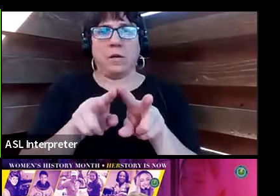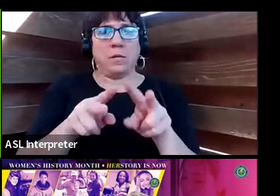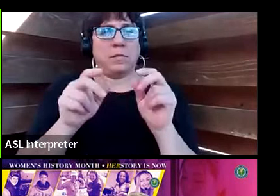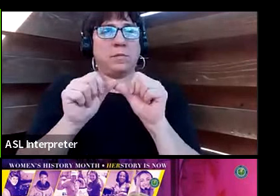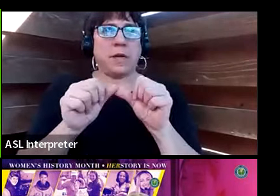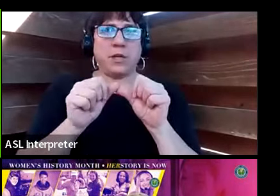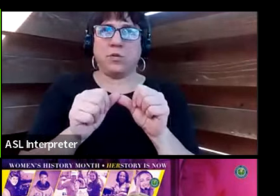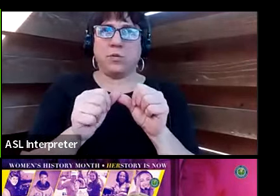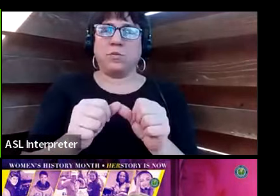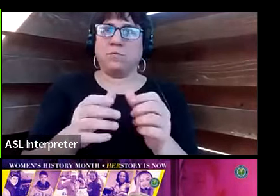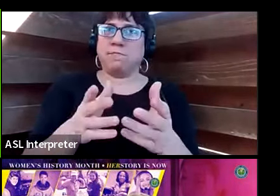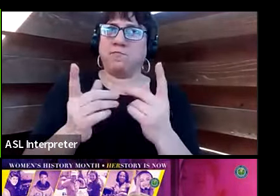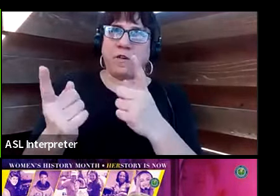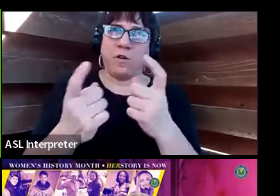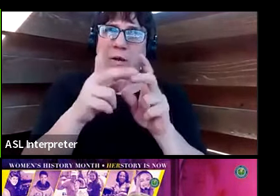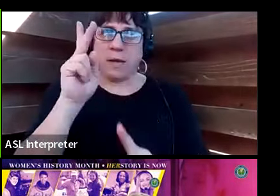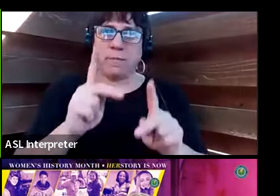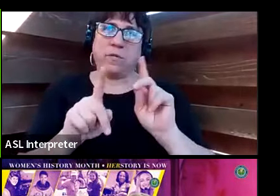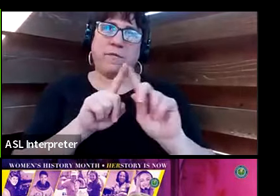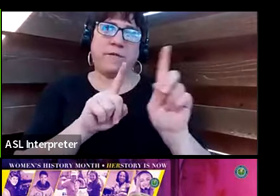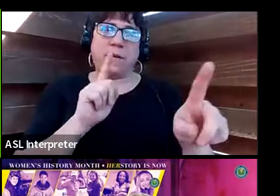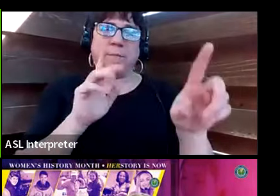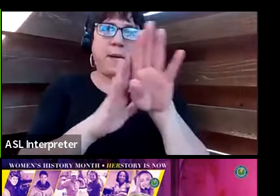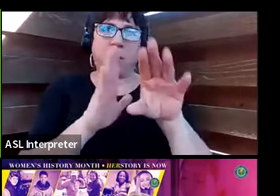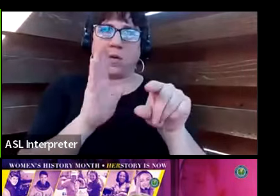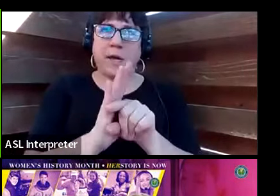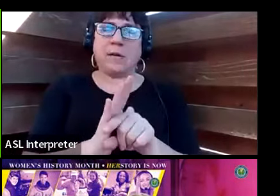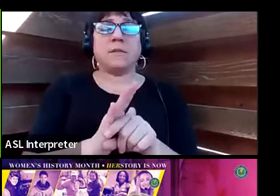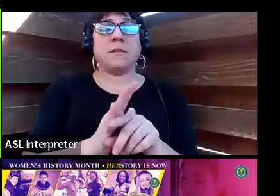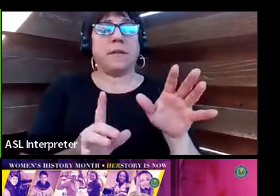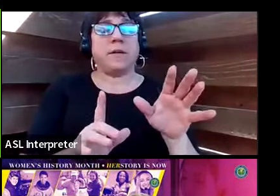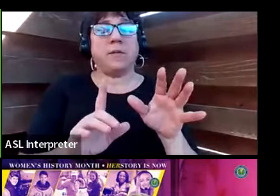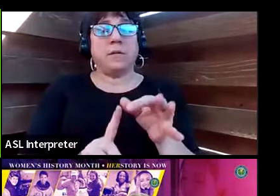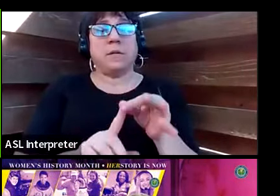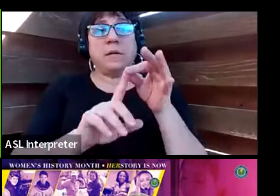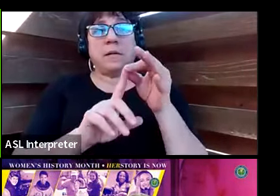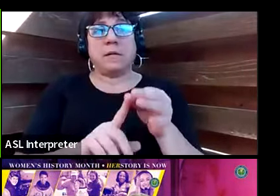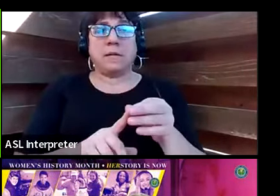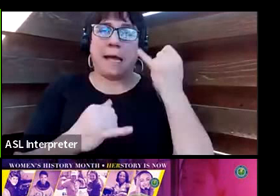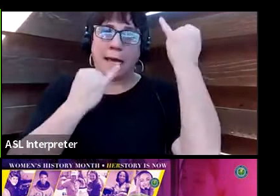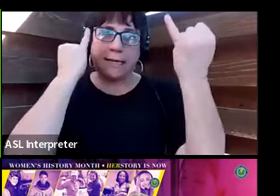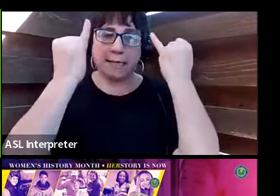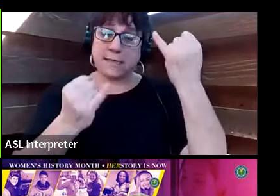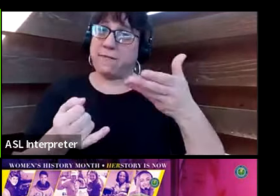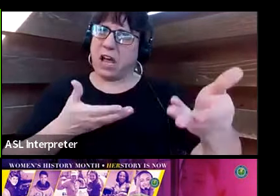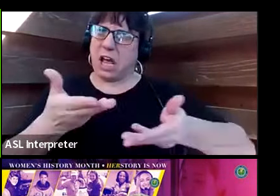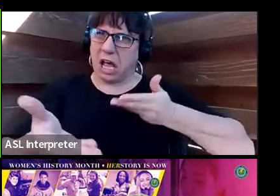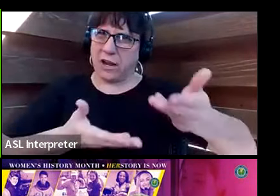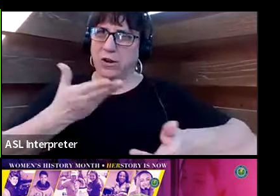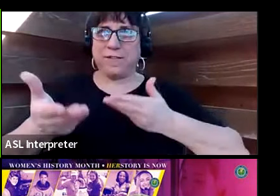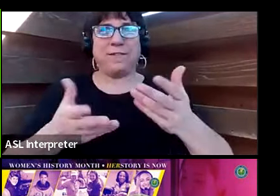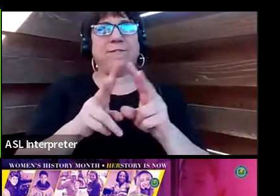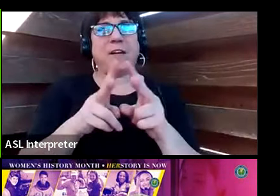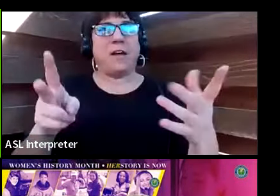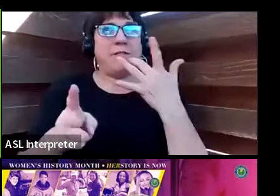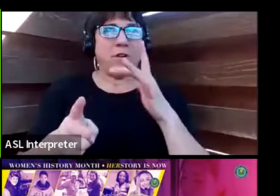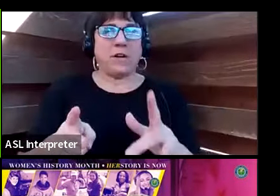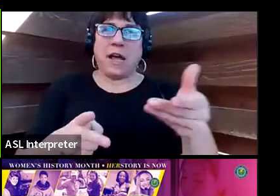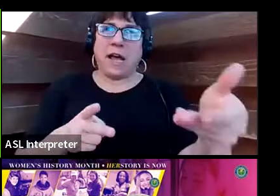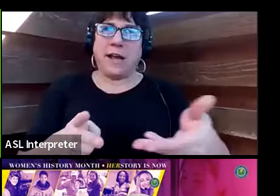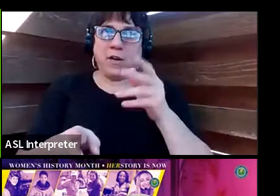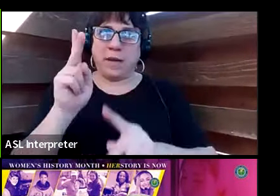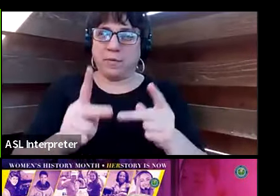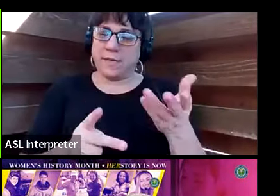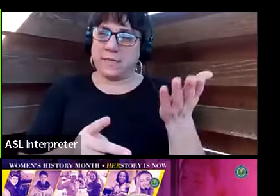from all backgrounds and distinctive ideals, perspectives. When I hire people, and I've hired, I've been very fortunate to hire a couple of people